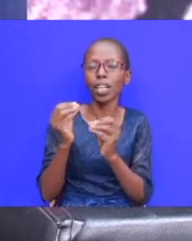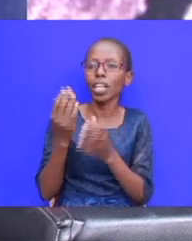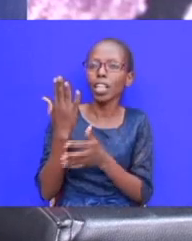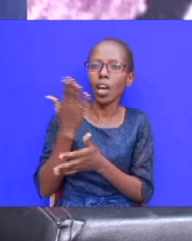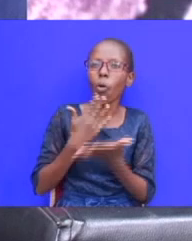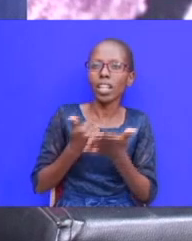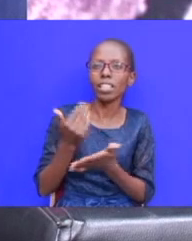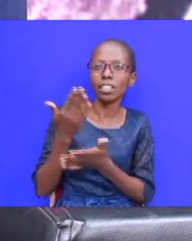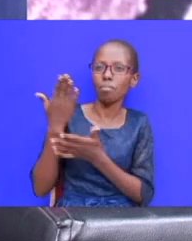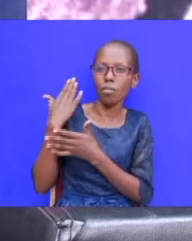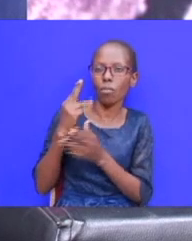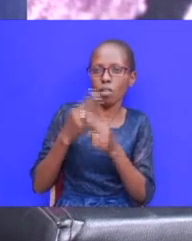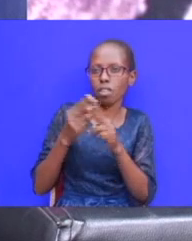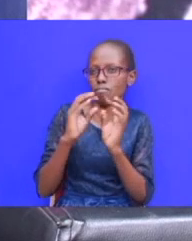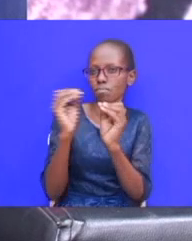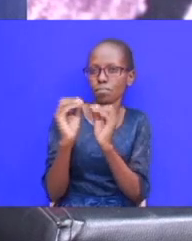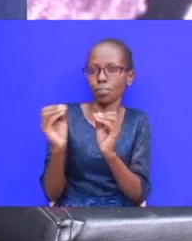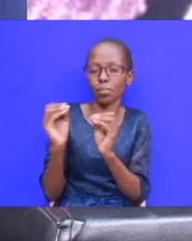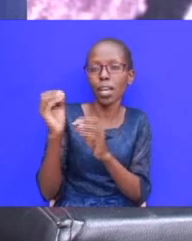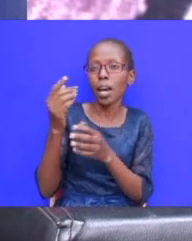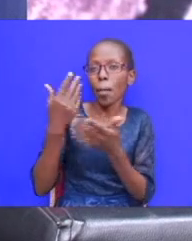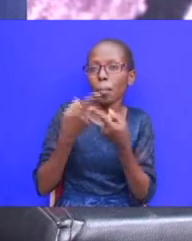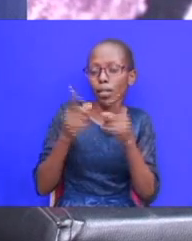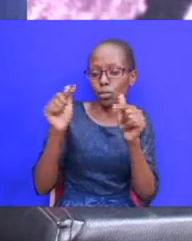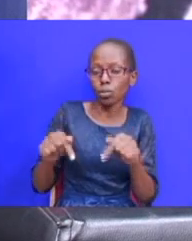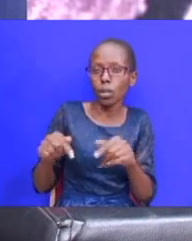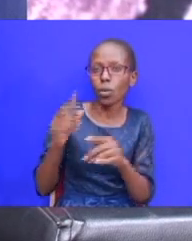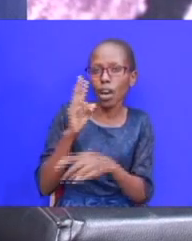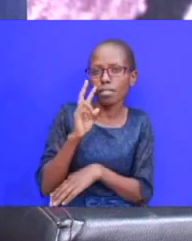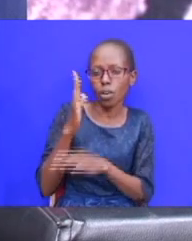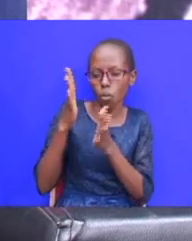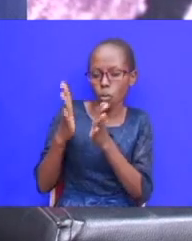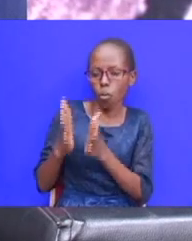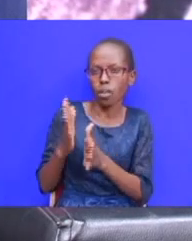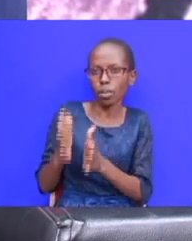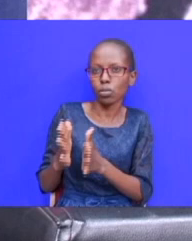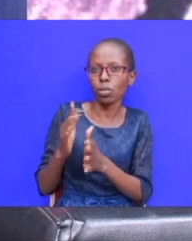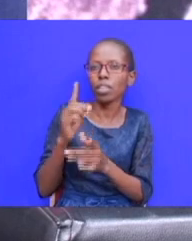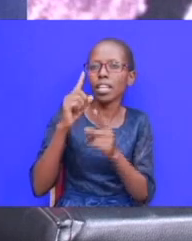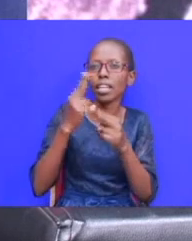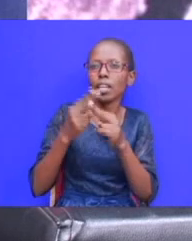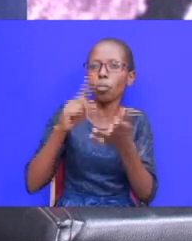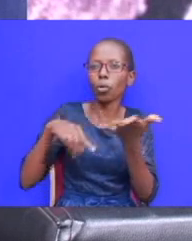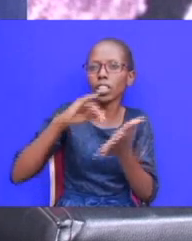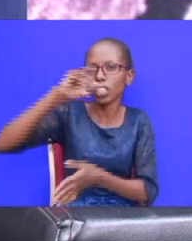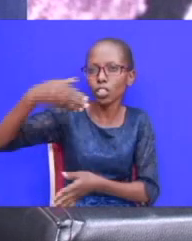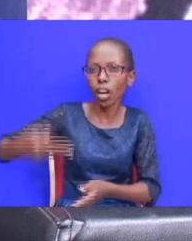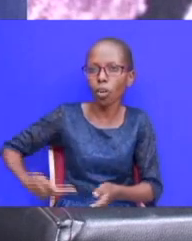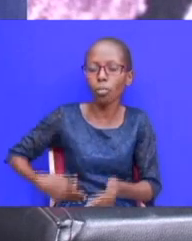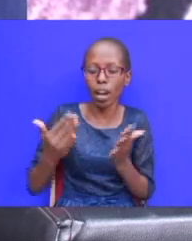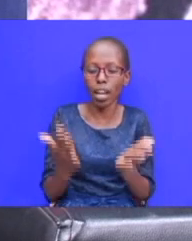name and i don't know but today we are looking at one individual his name previously jacob now israel